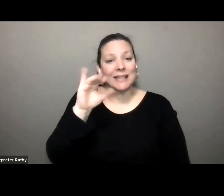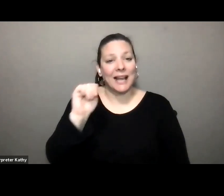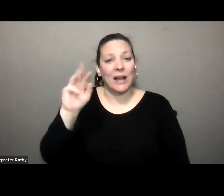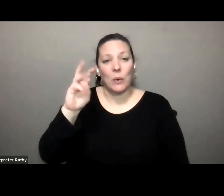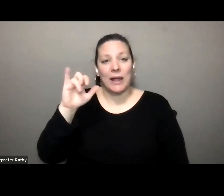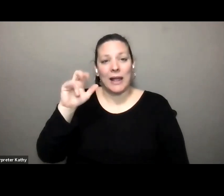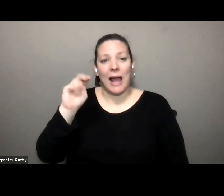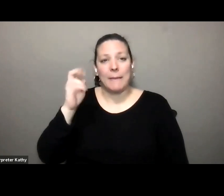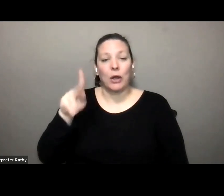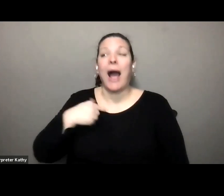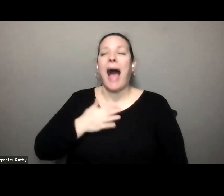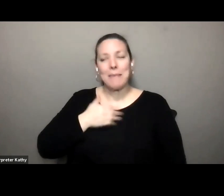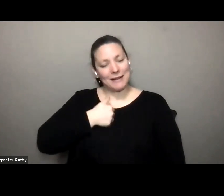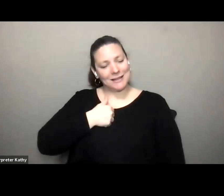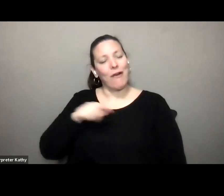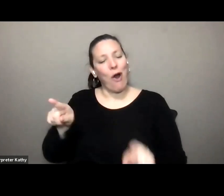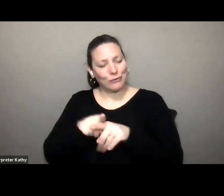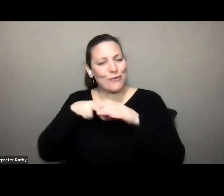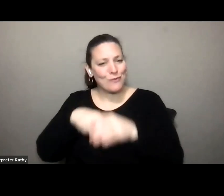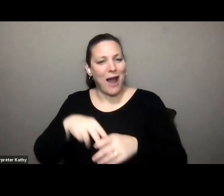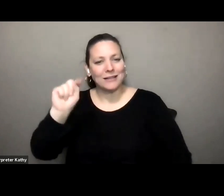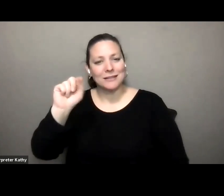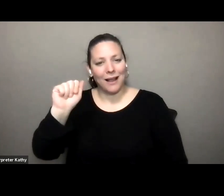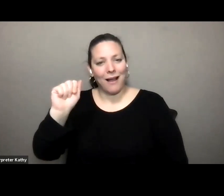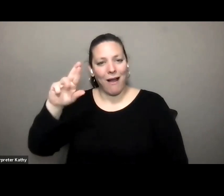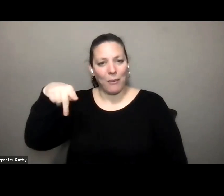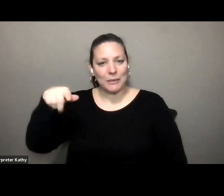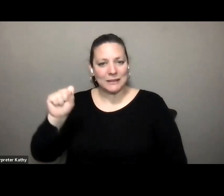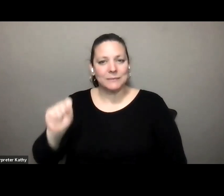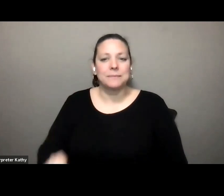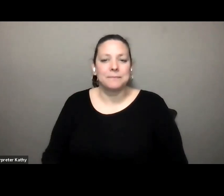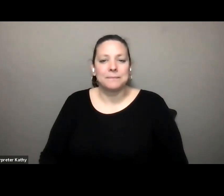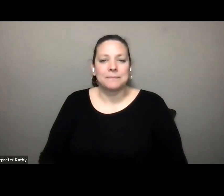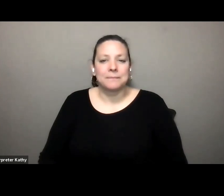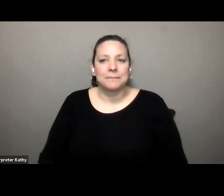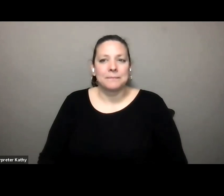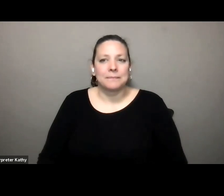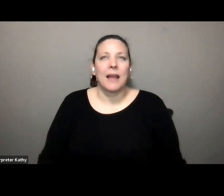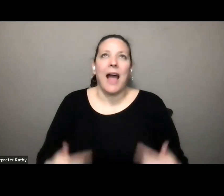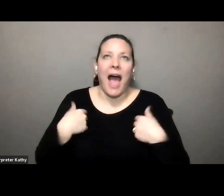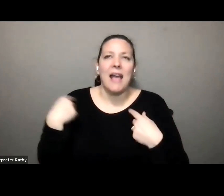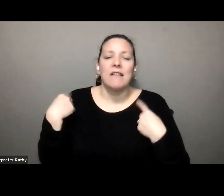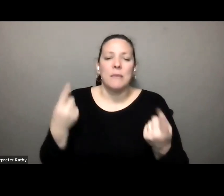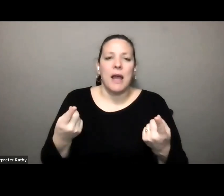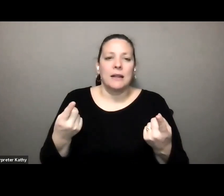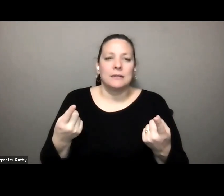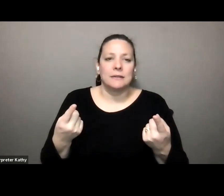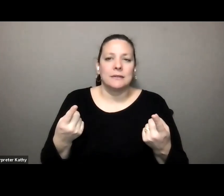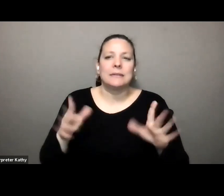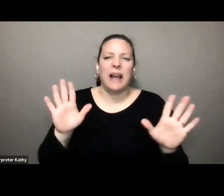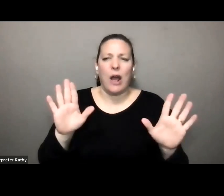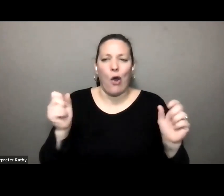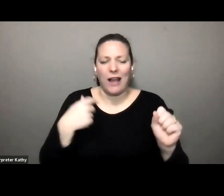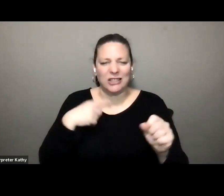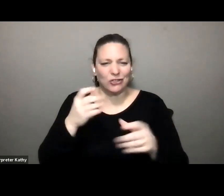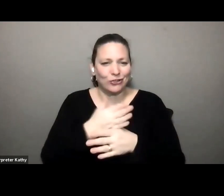tarps rider i have been um um i should i should share my screen